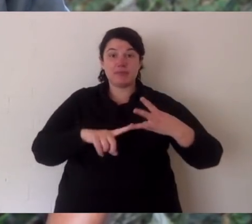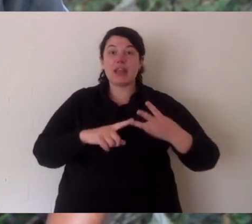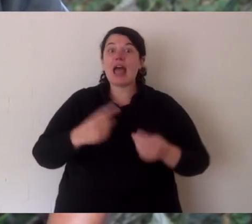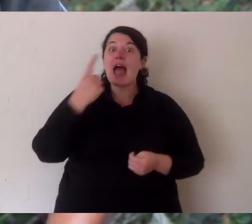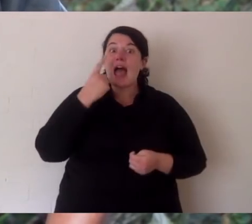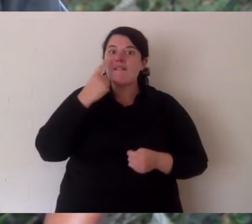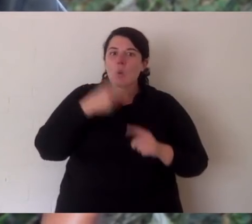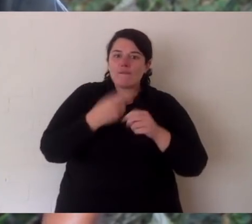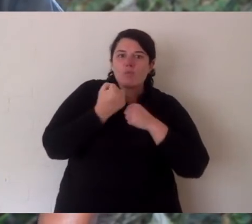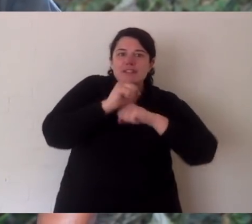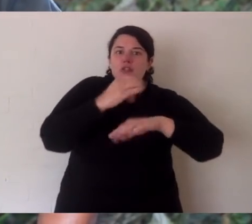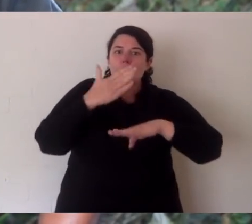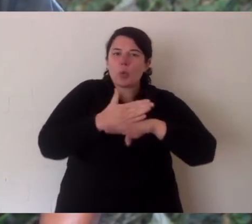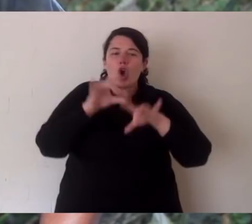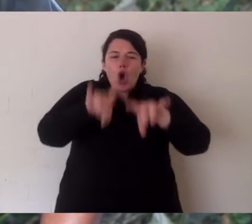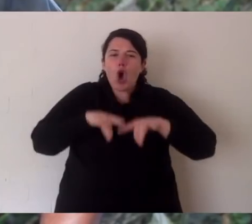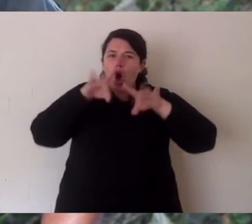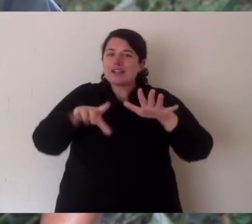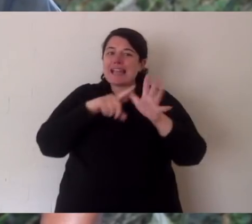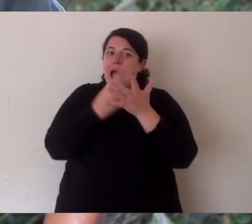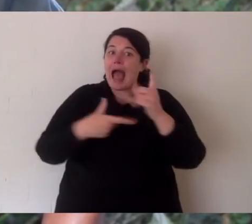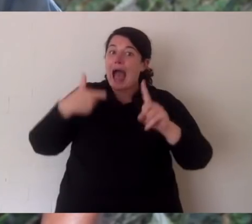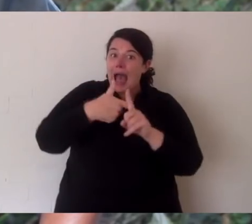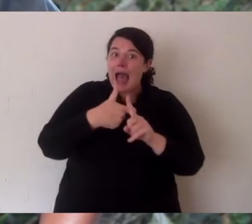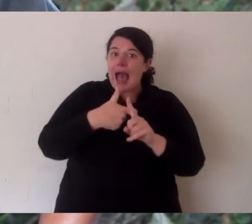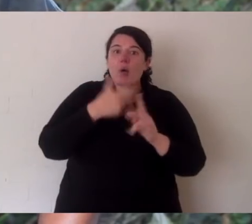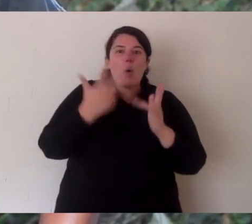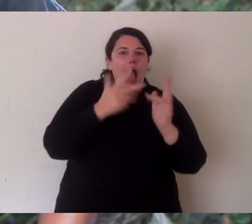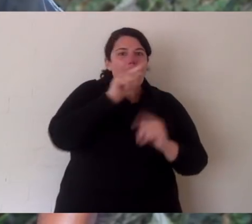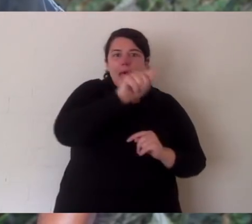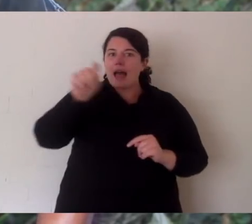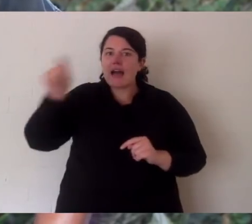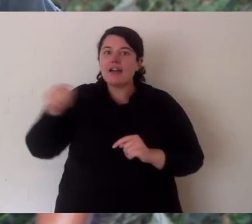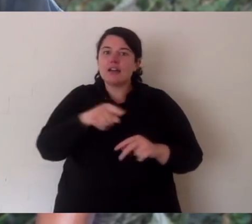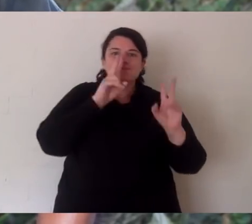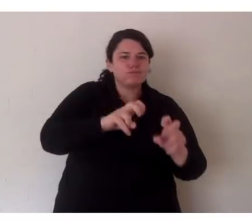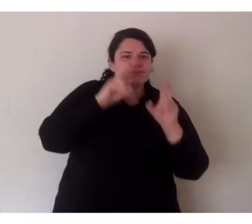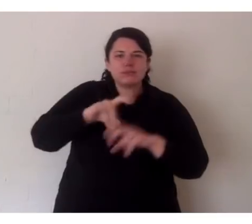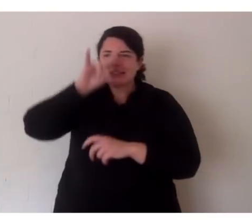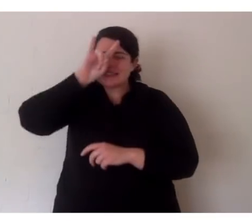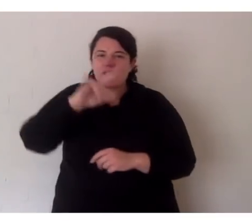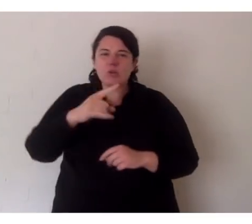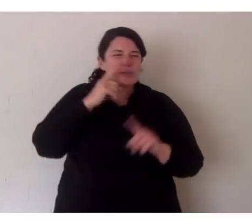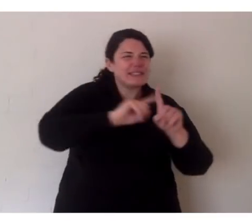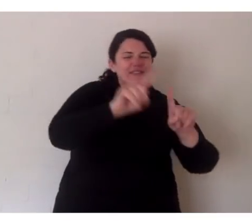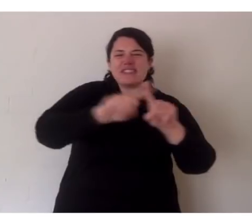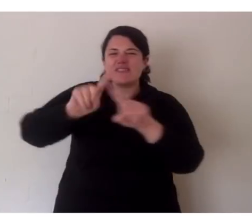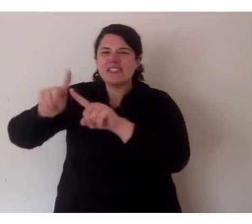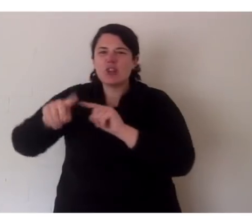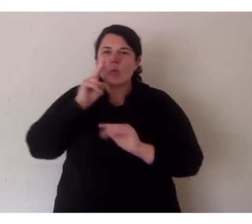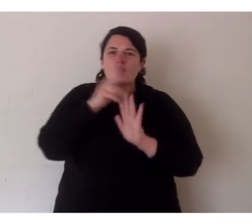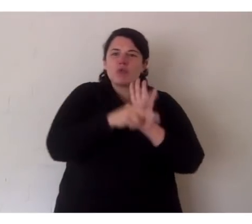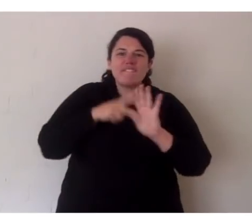live for? And number three is to check out my conservation work. Have a look at Aussie Ark on Facebook or wherever you see this.